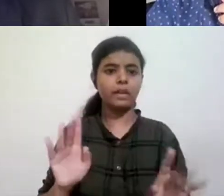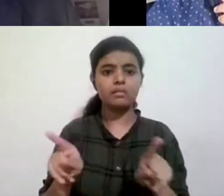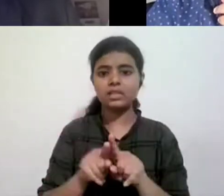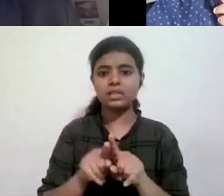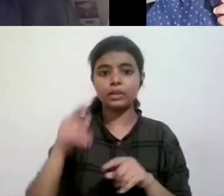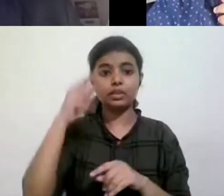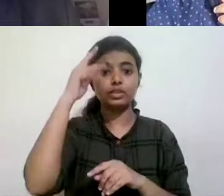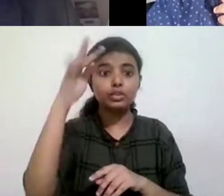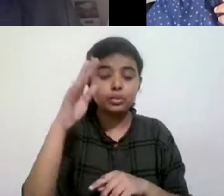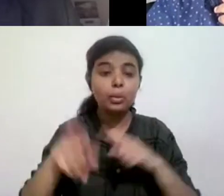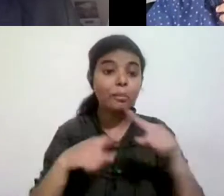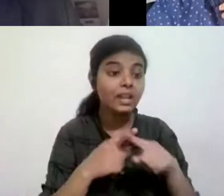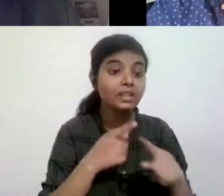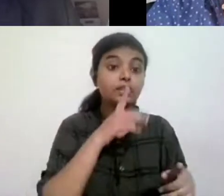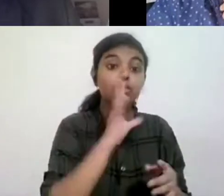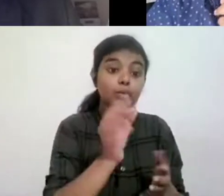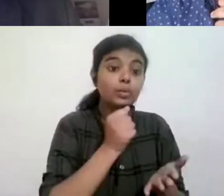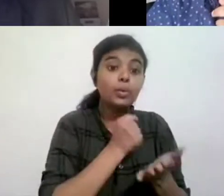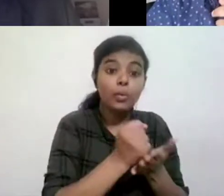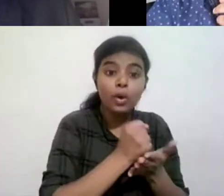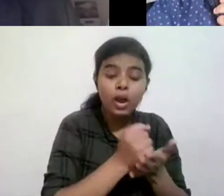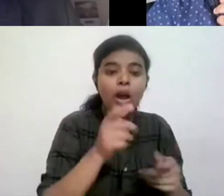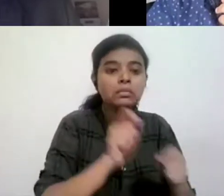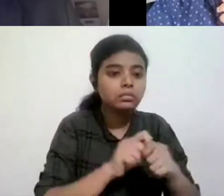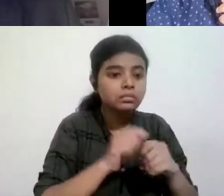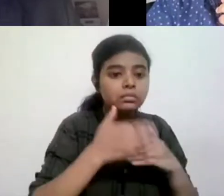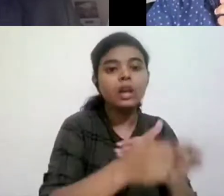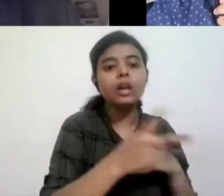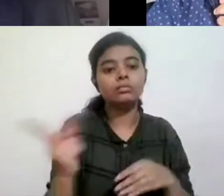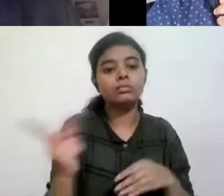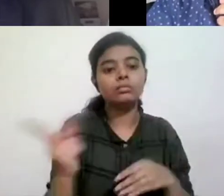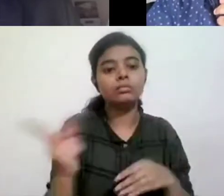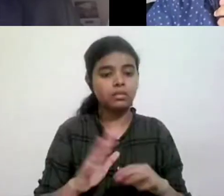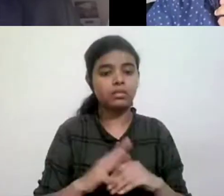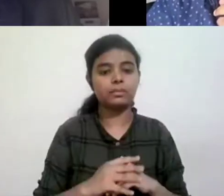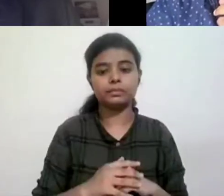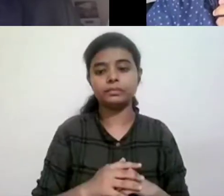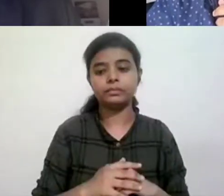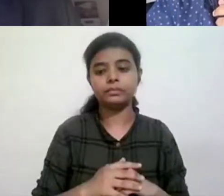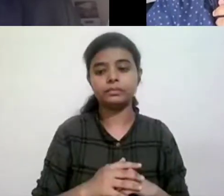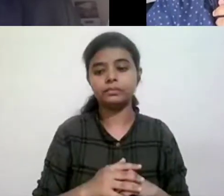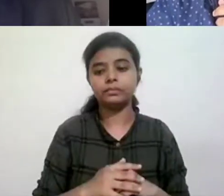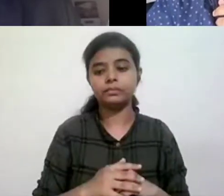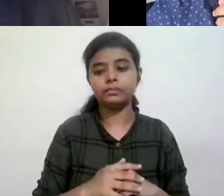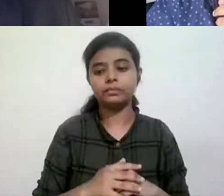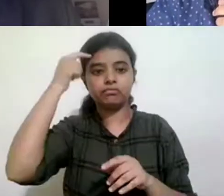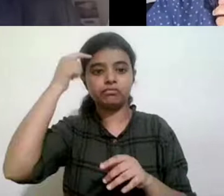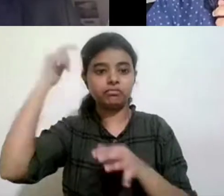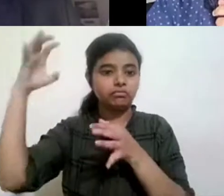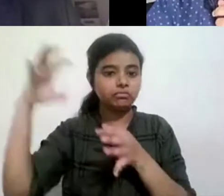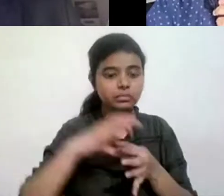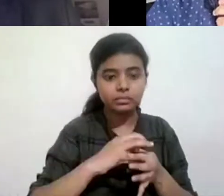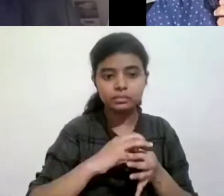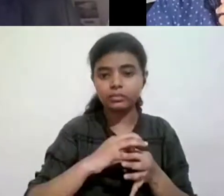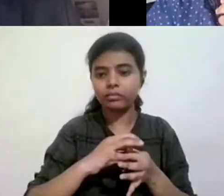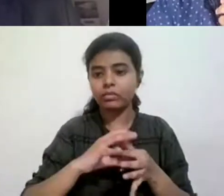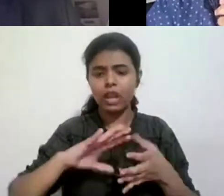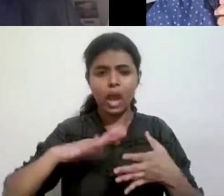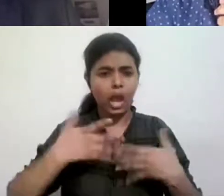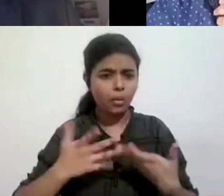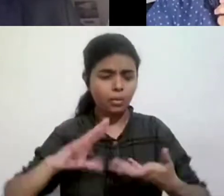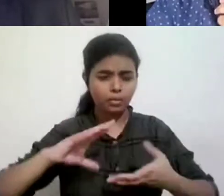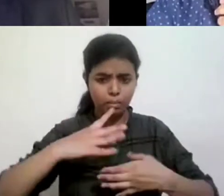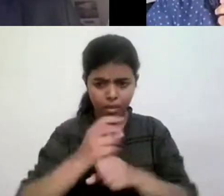praxis, I guess, is what we'd call it in Marxism. Right. Um, and that the role of the intellectual in some sense is to formulate,